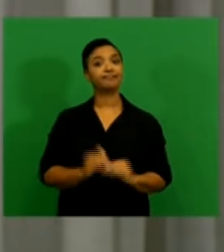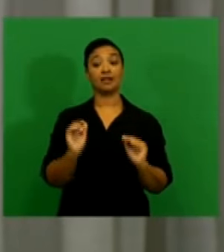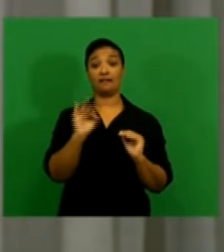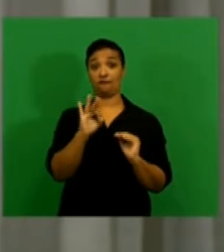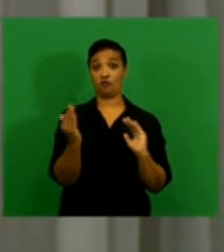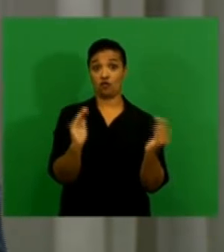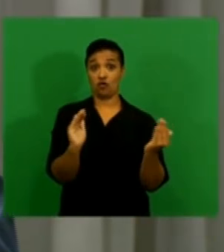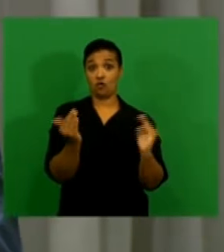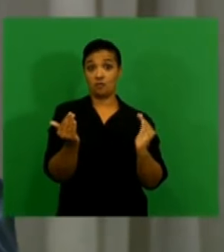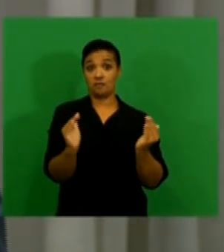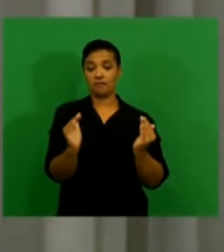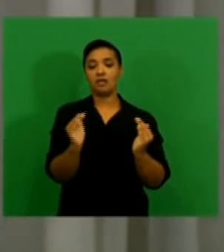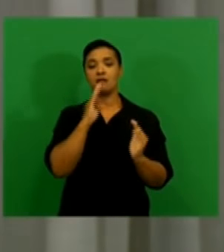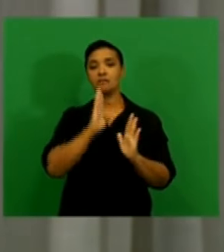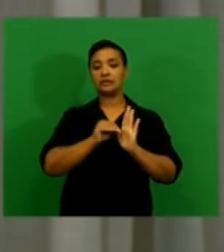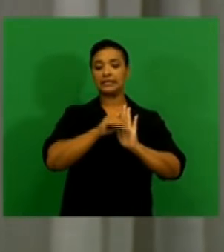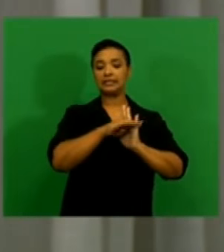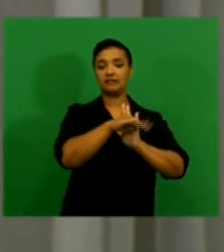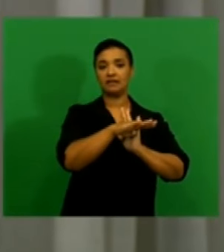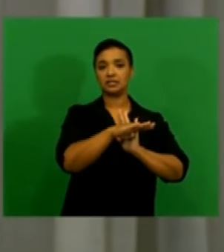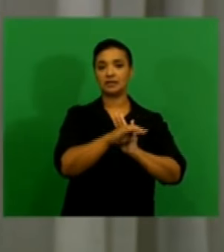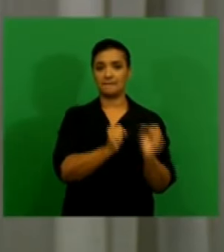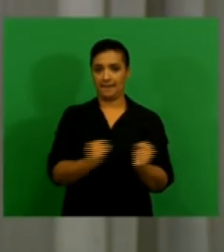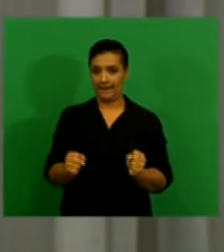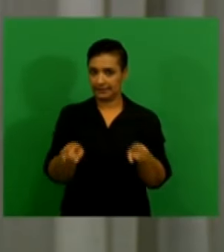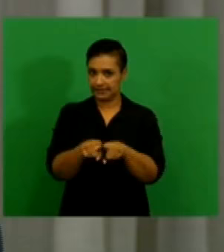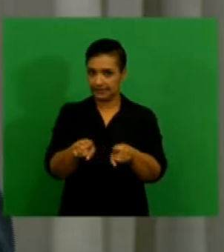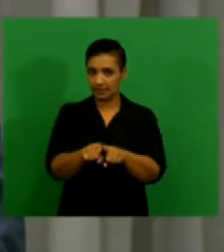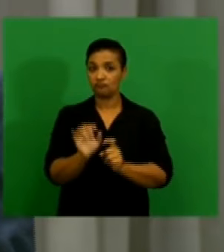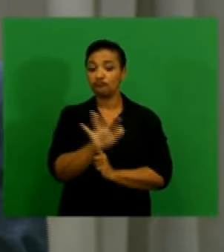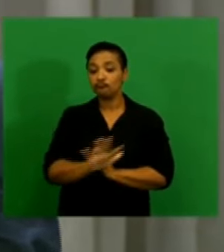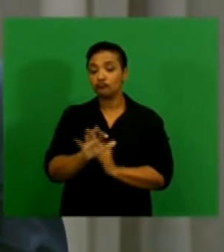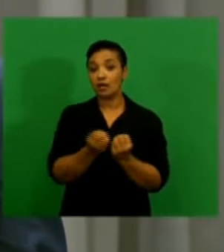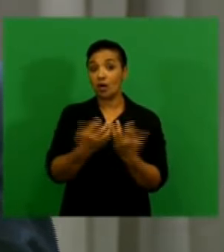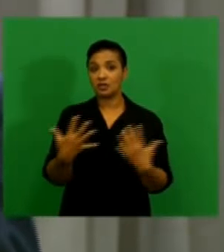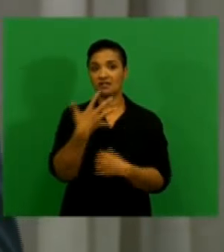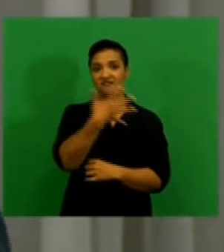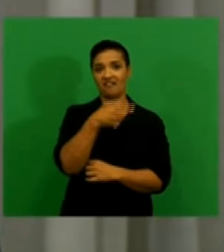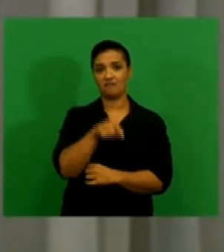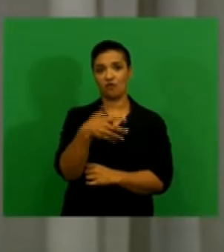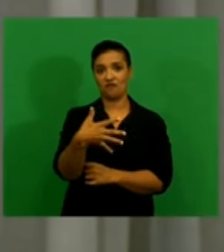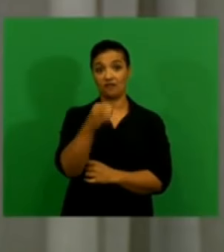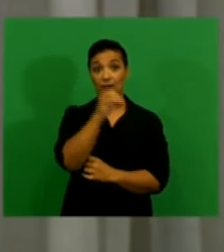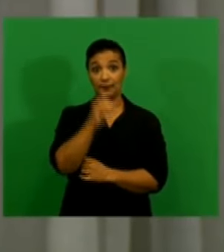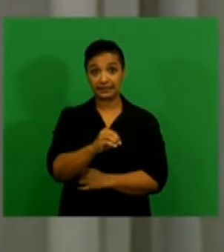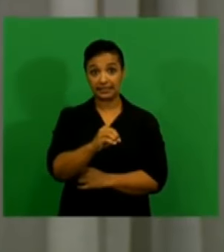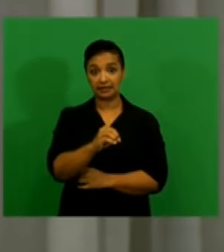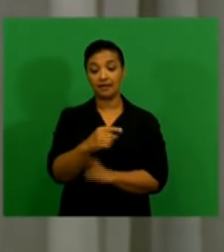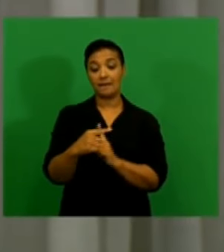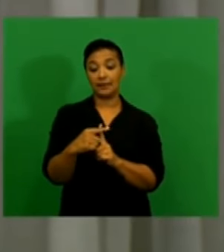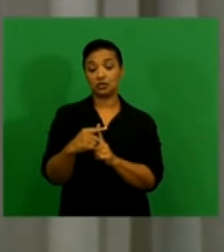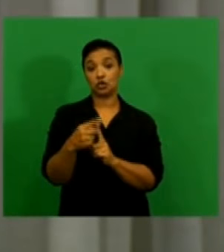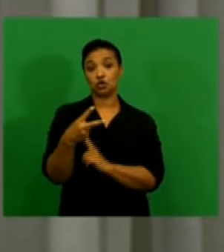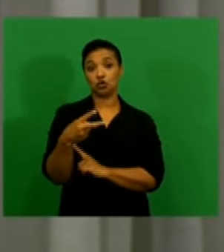the forecast for core inflation is unchanged, averaging 5.5% and 5.2% in